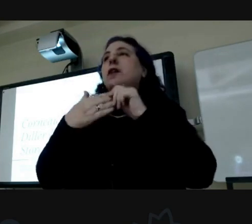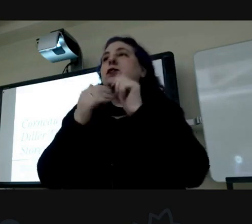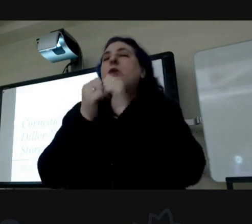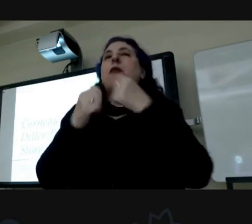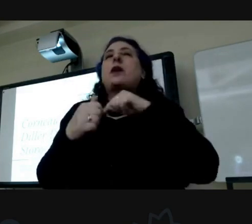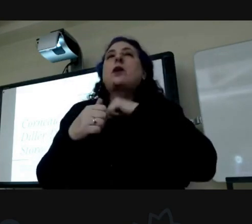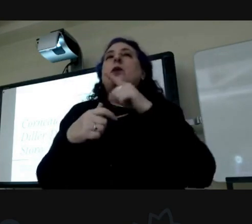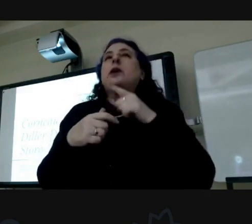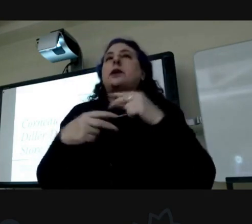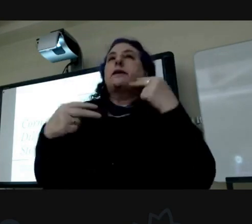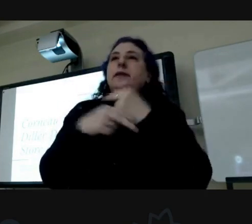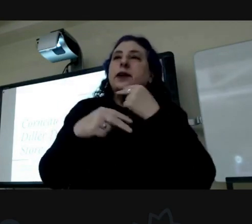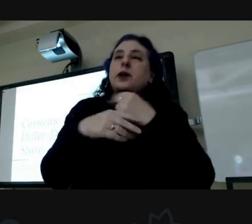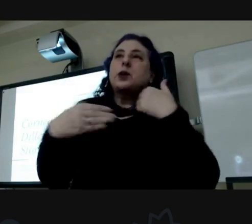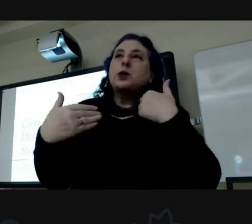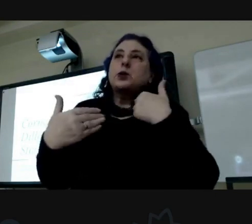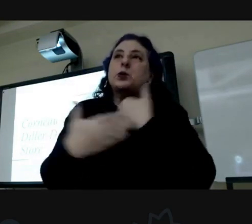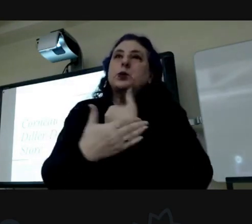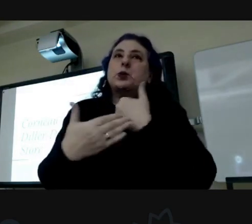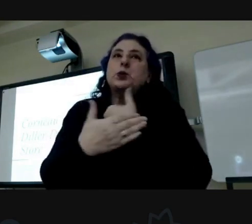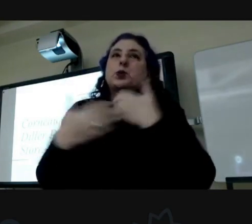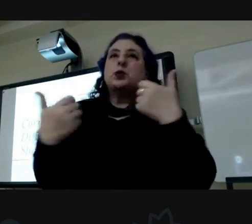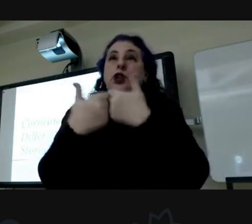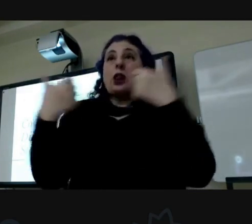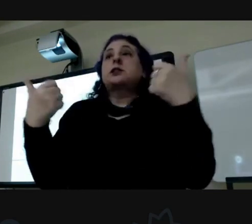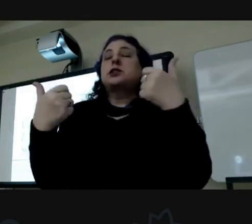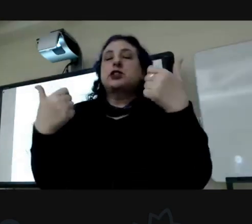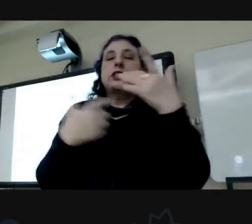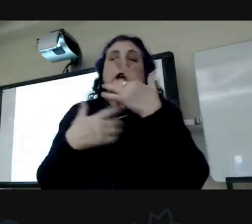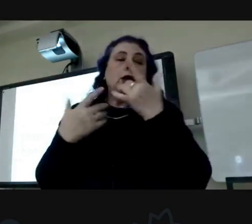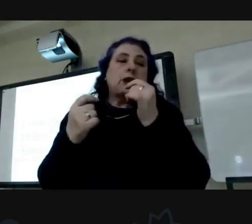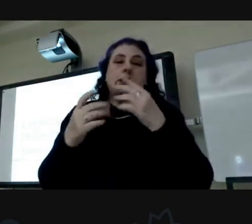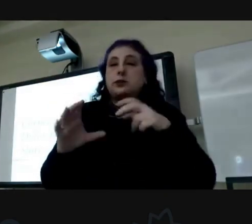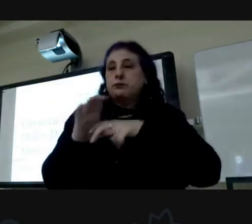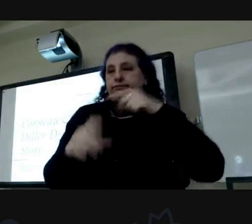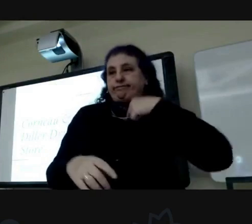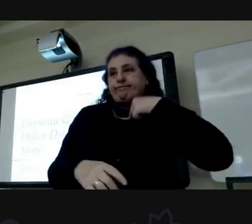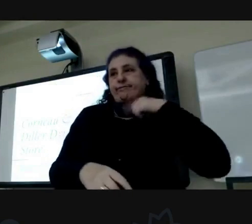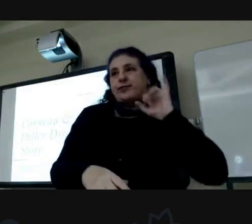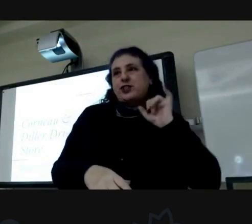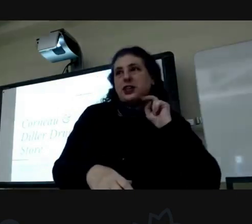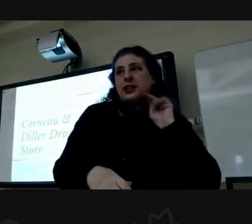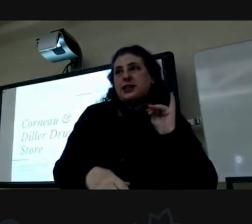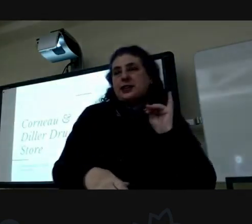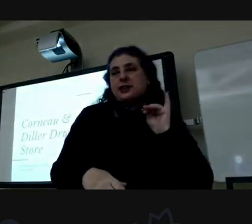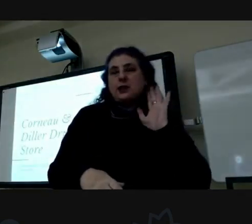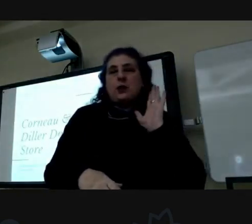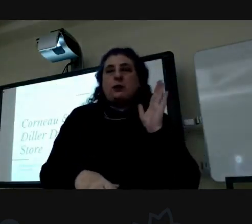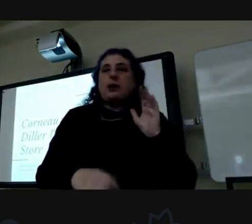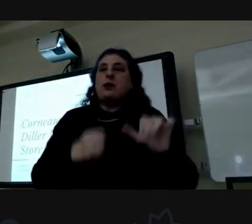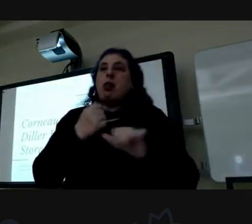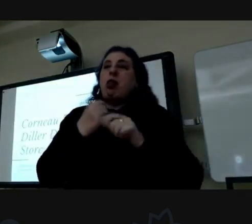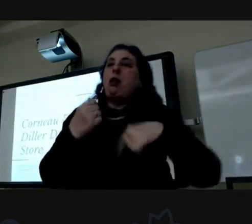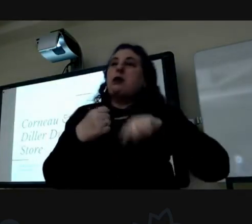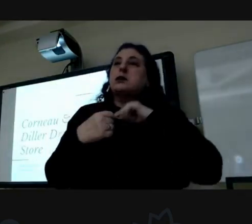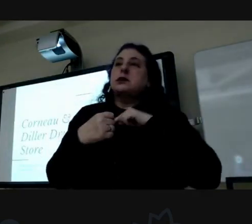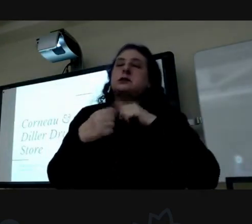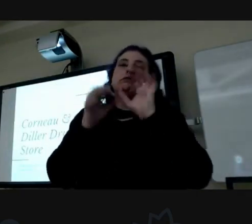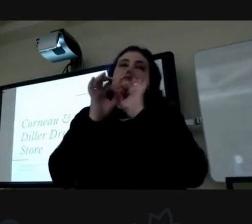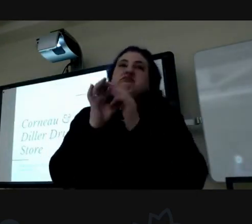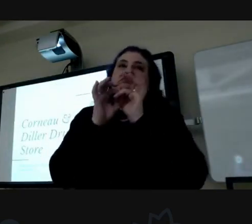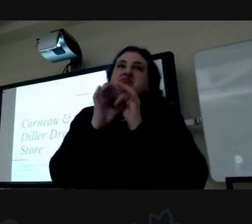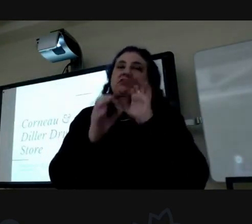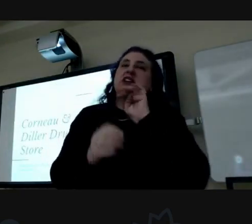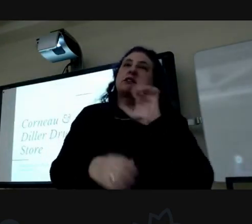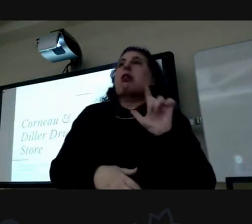us as we navigate this new challenge today we're joined by Janie Janie will be assisting us with American